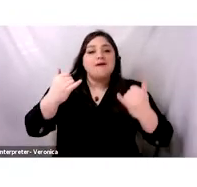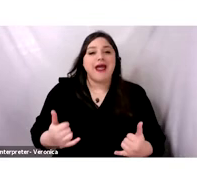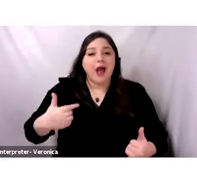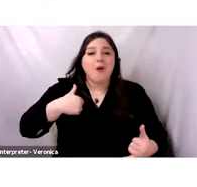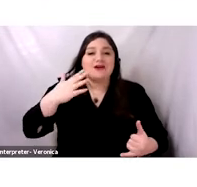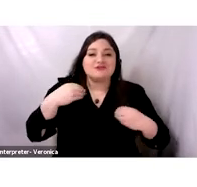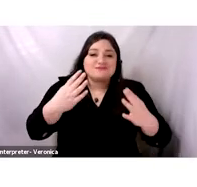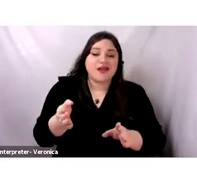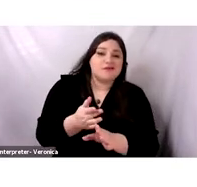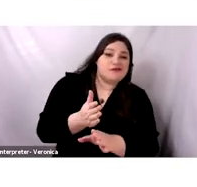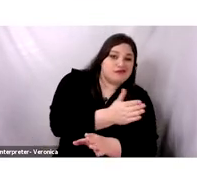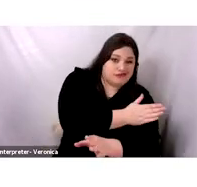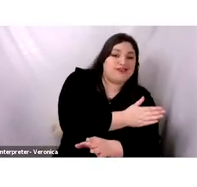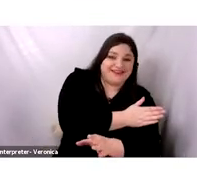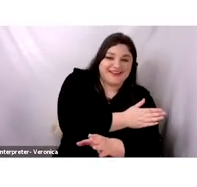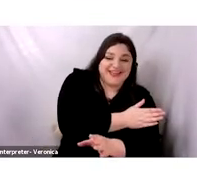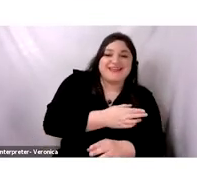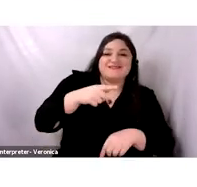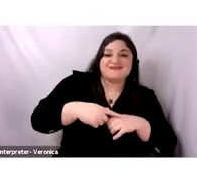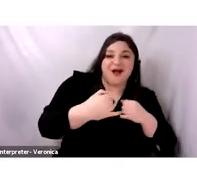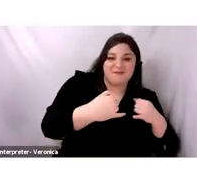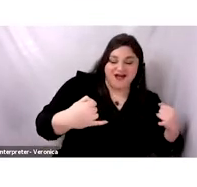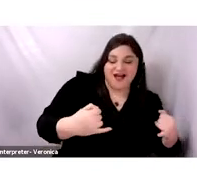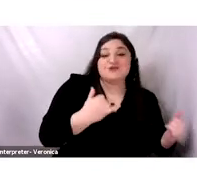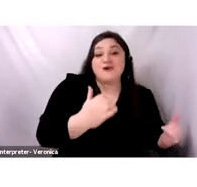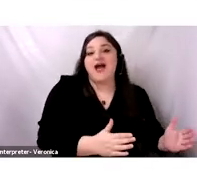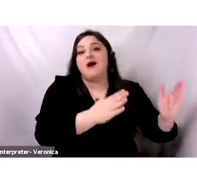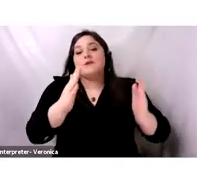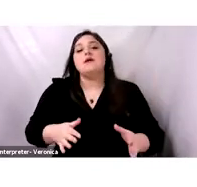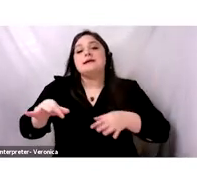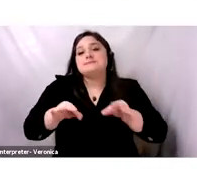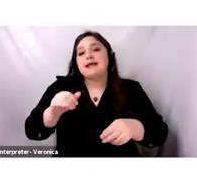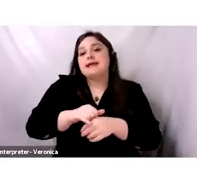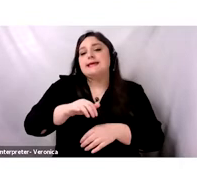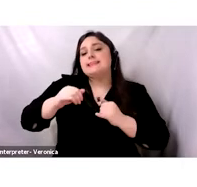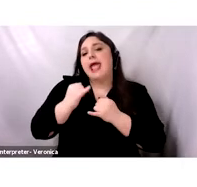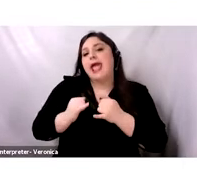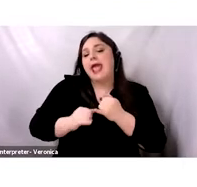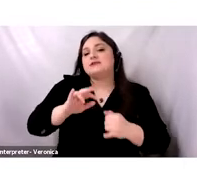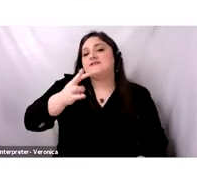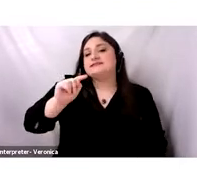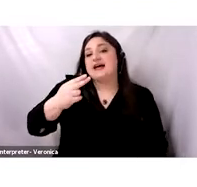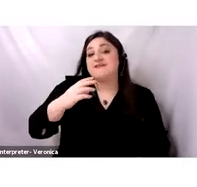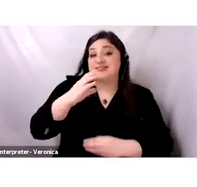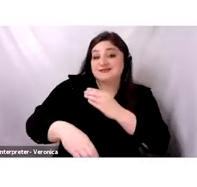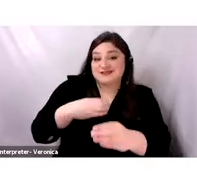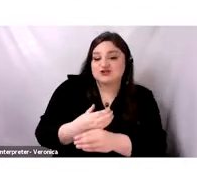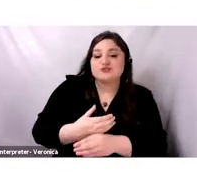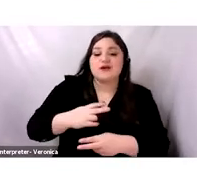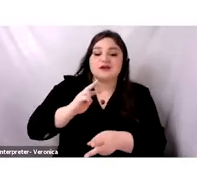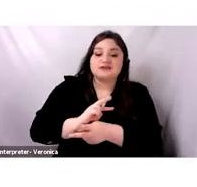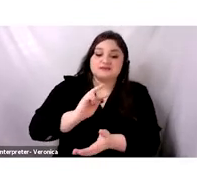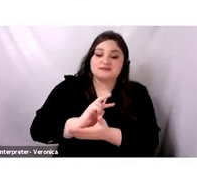talking about a process that started in the late 7th century and continued until